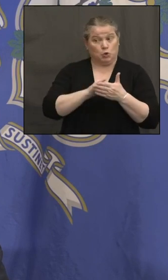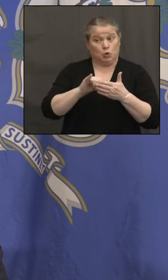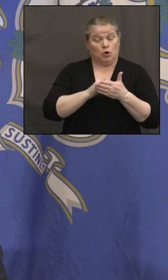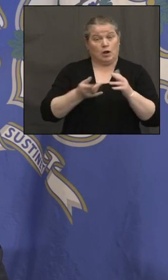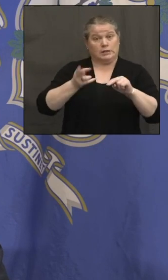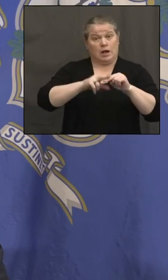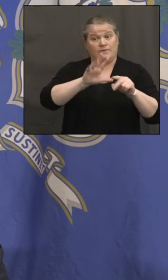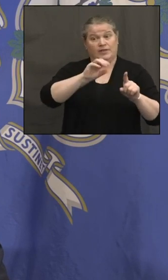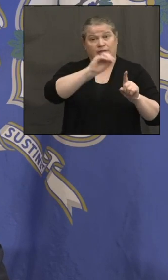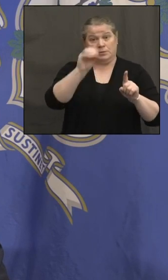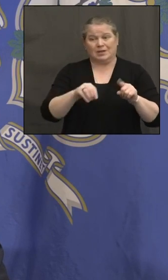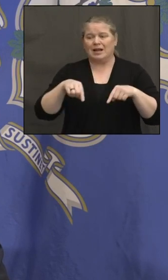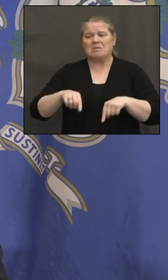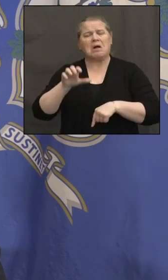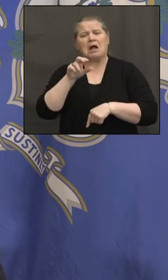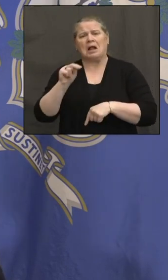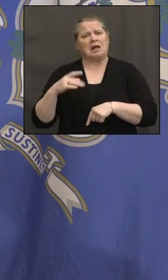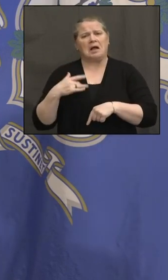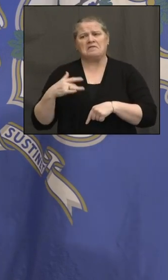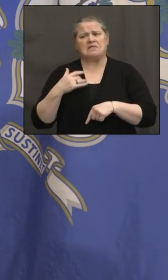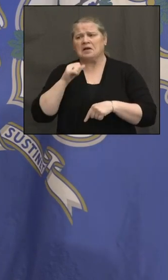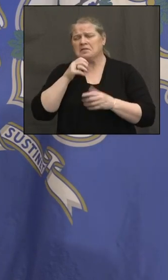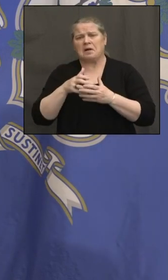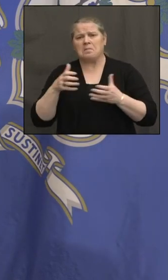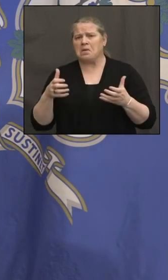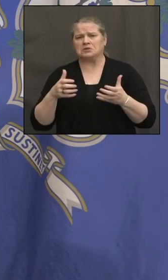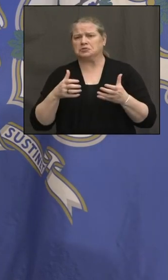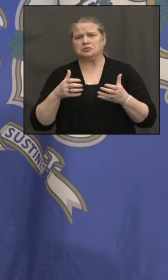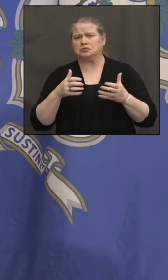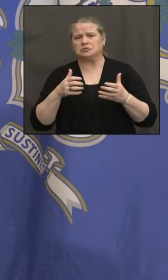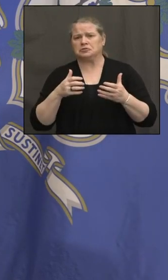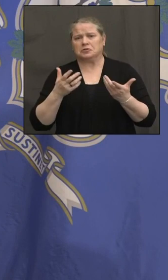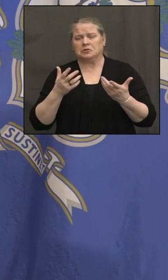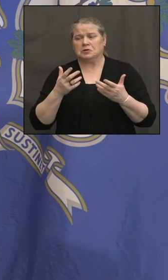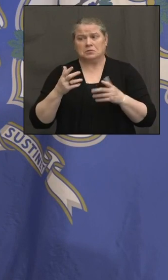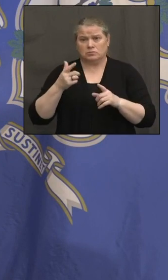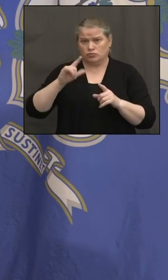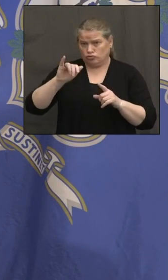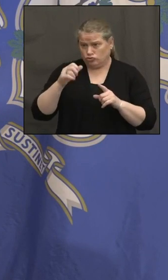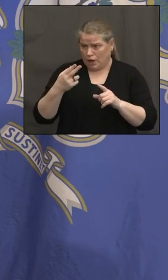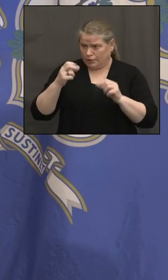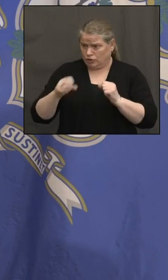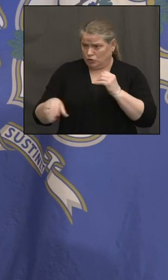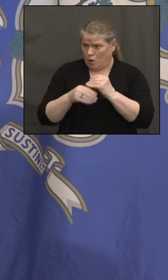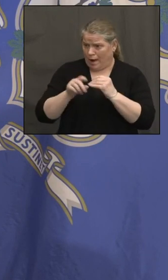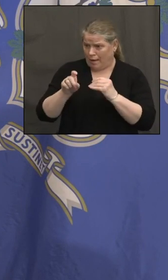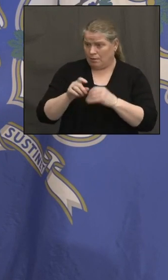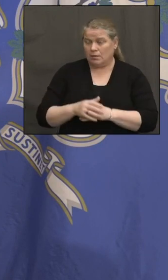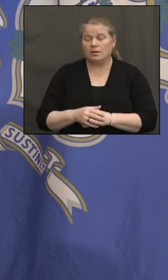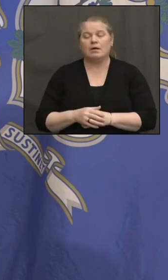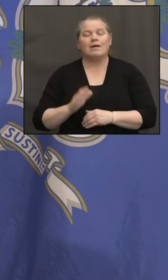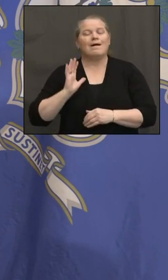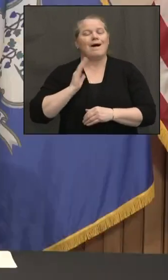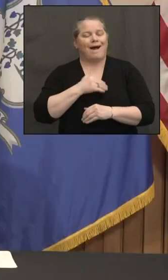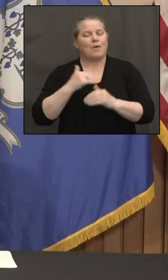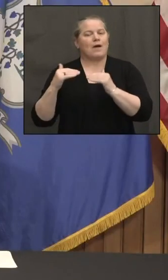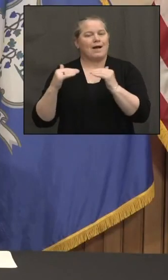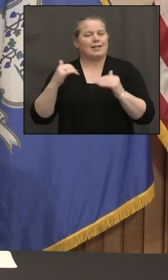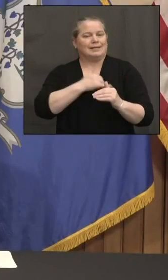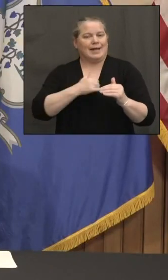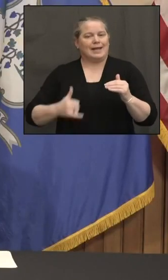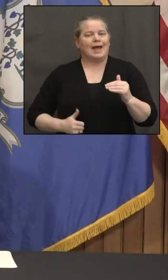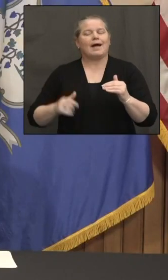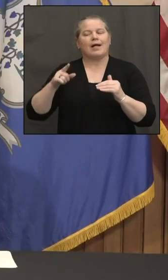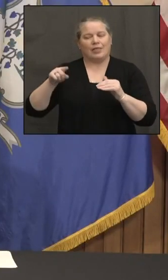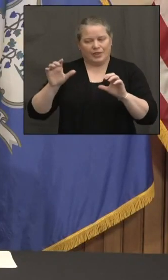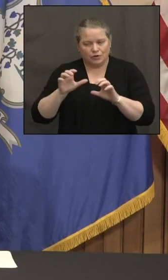that? Well, we're working a lot with our colleagues at the Yale School of Public Health, and they're doing a lot of sequencing and doing